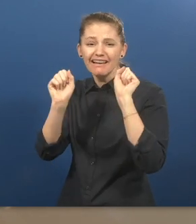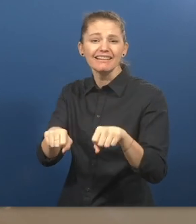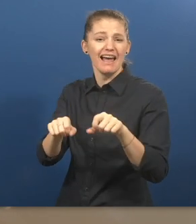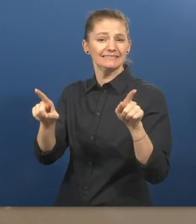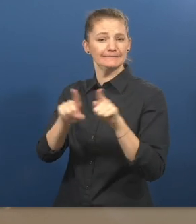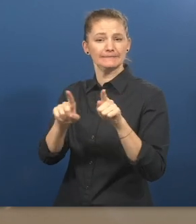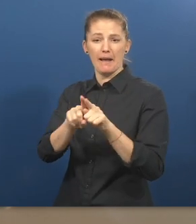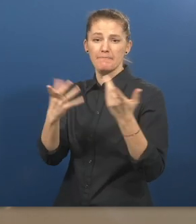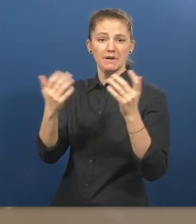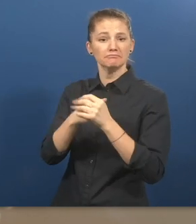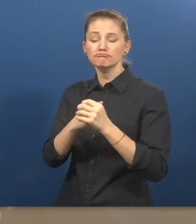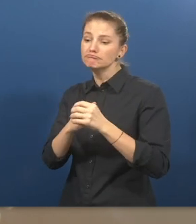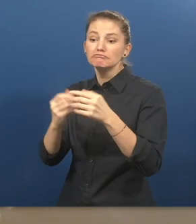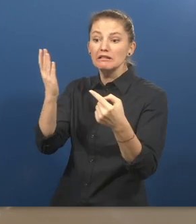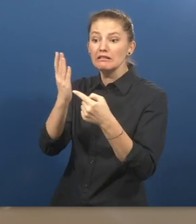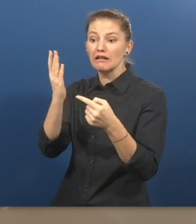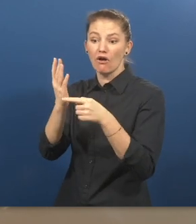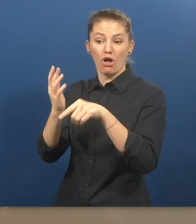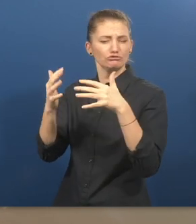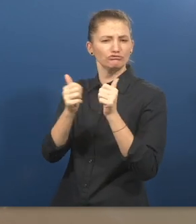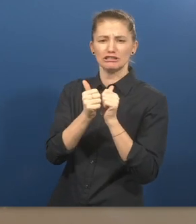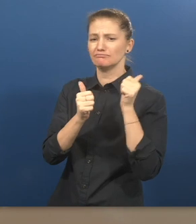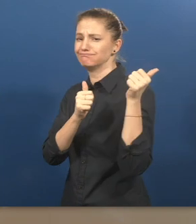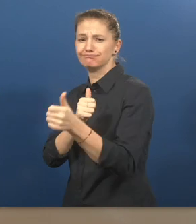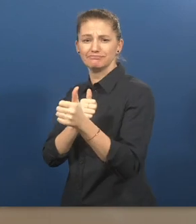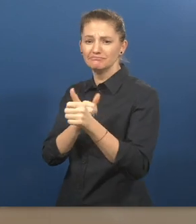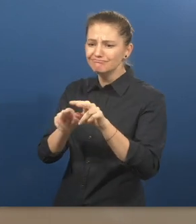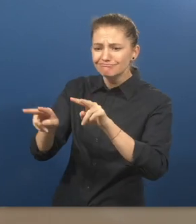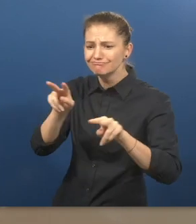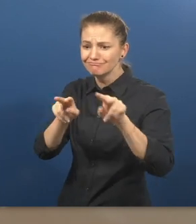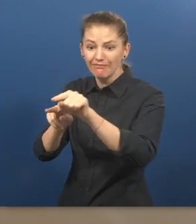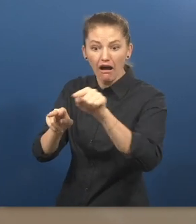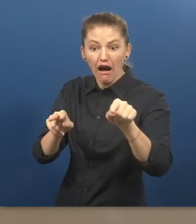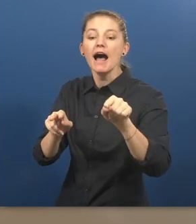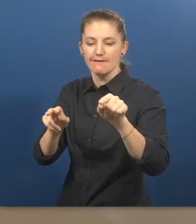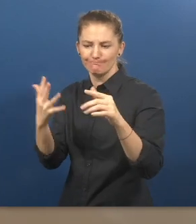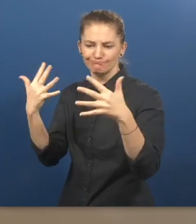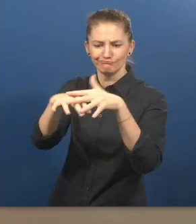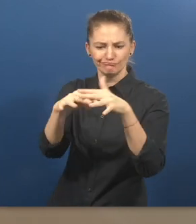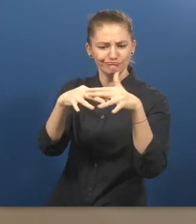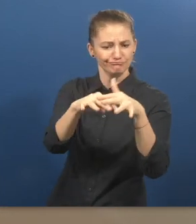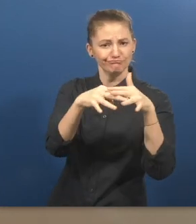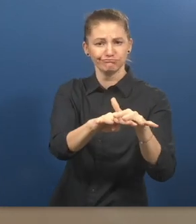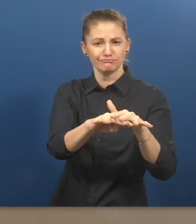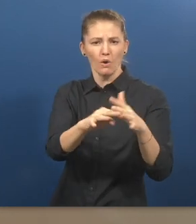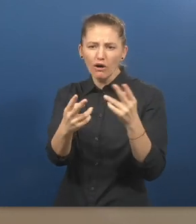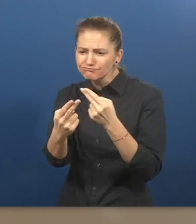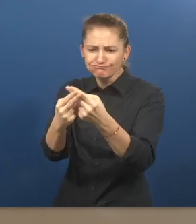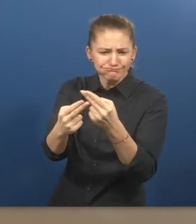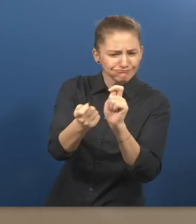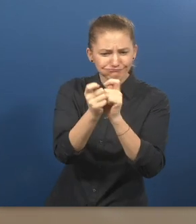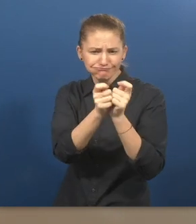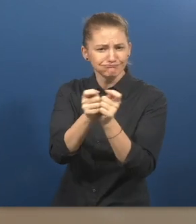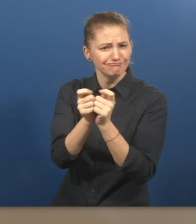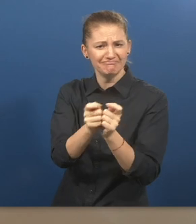of PDEUS is our advanced technology that is designed to be integrated and very easily adapted to various existing infrastructures.